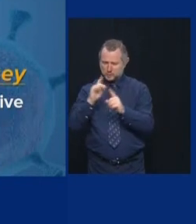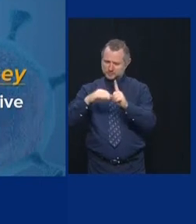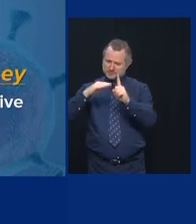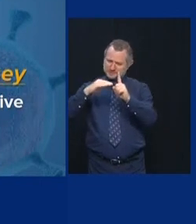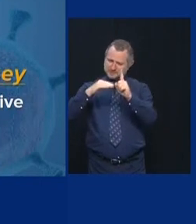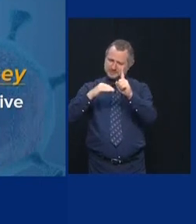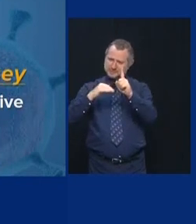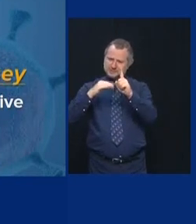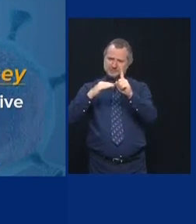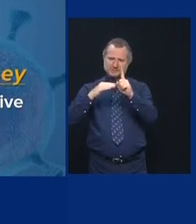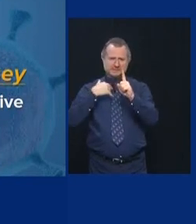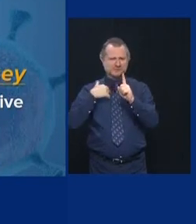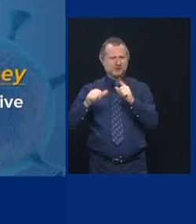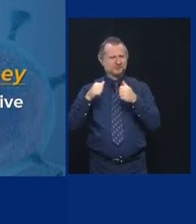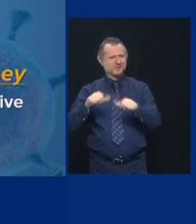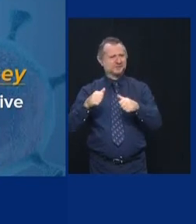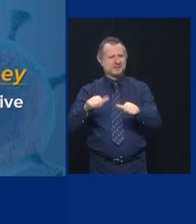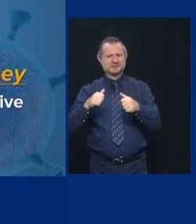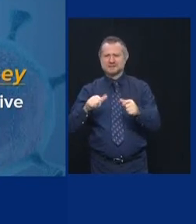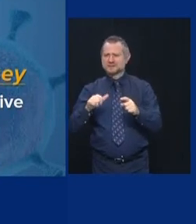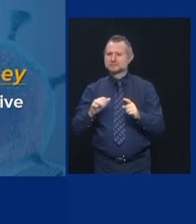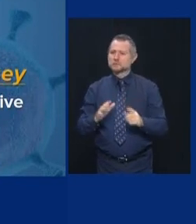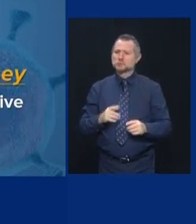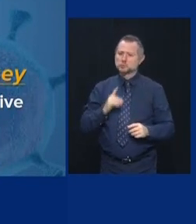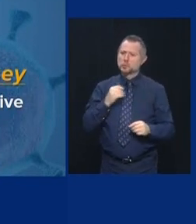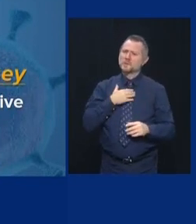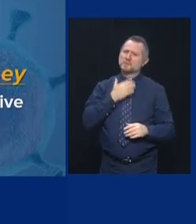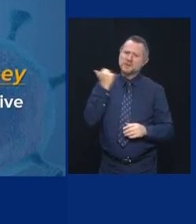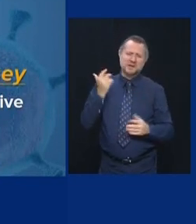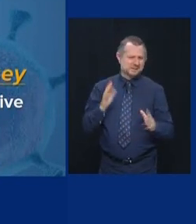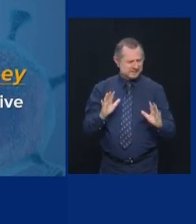Raise the goal. And we do the best we can.